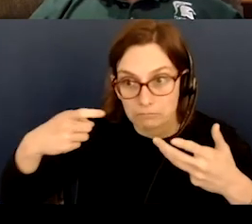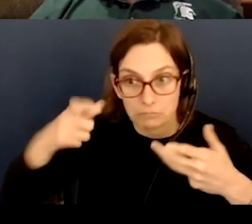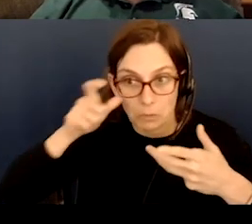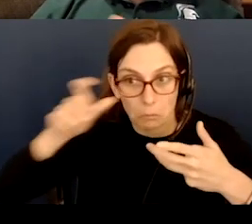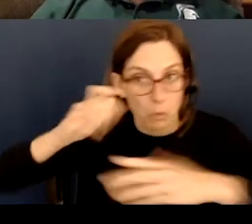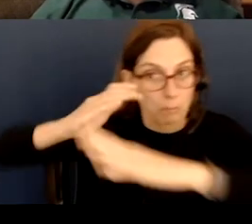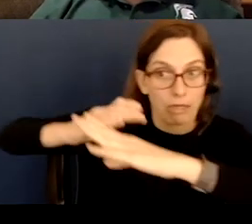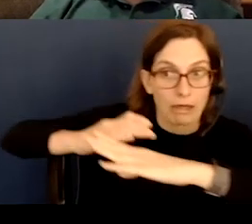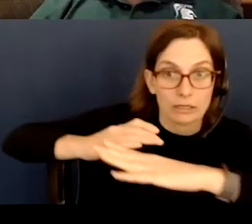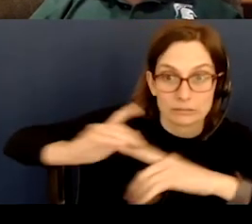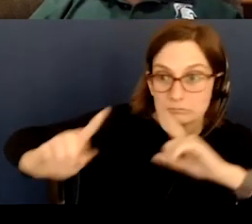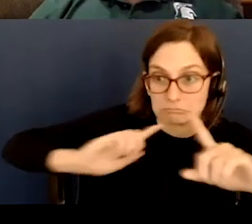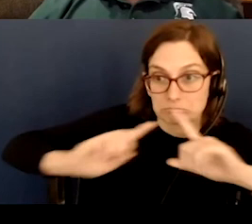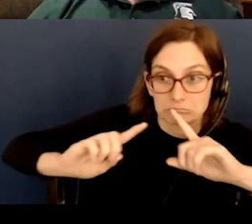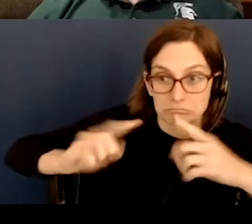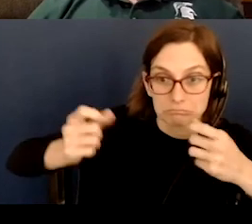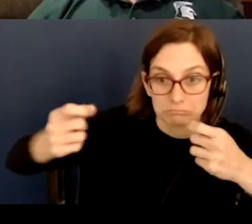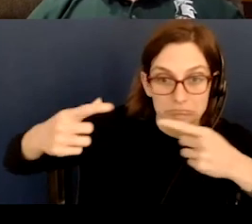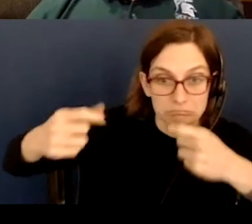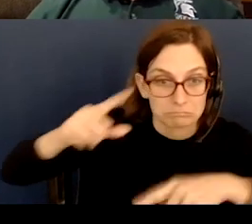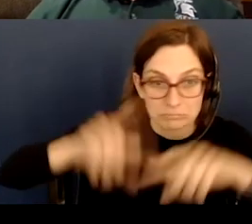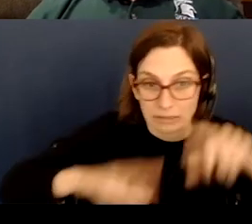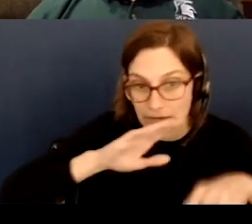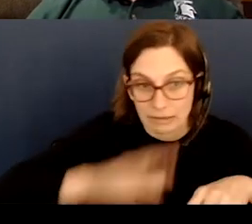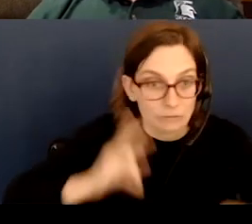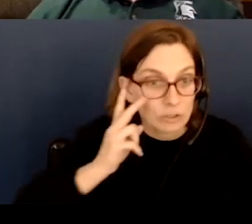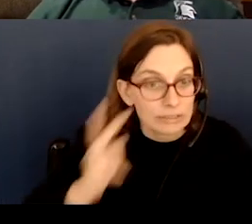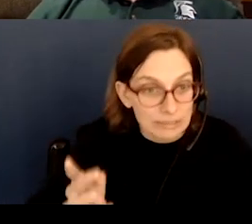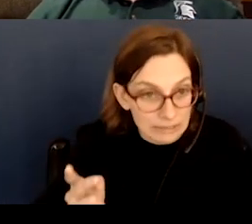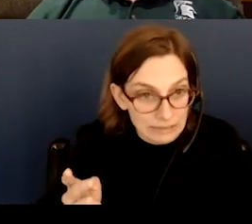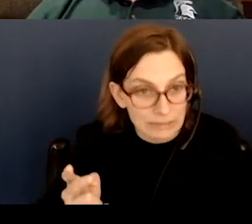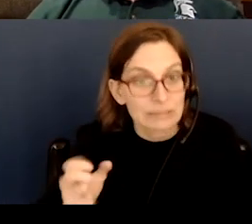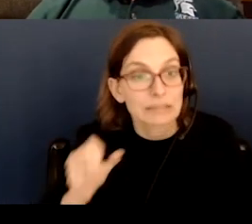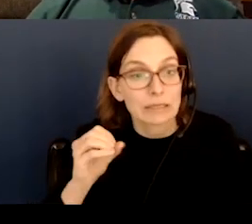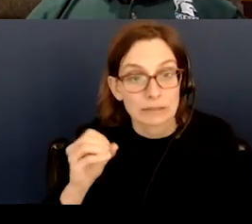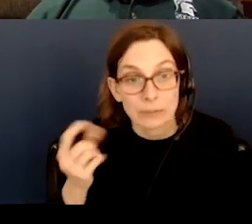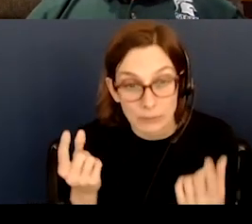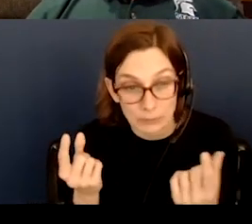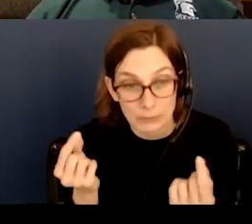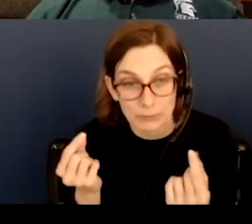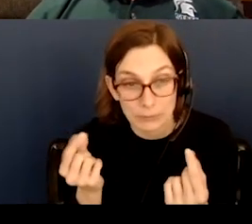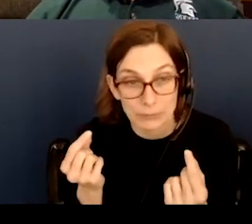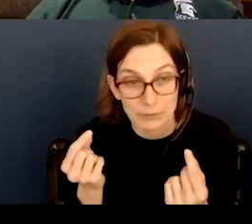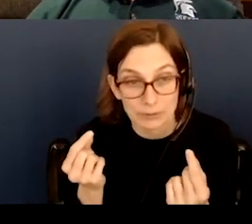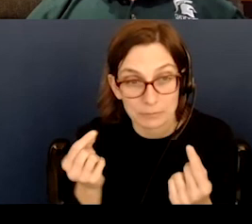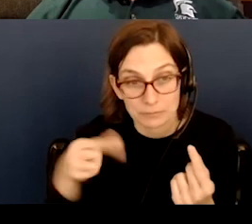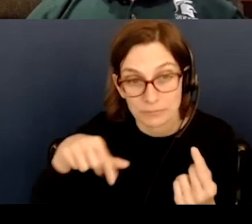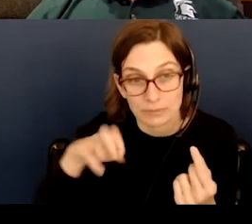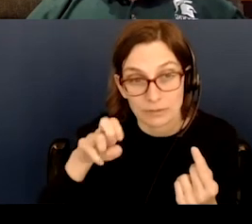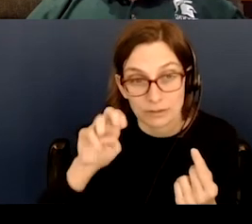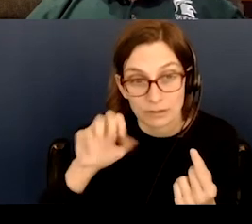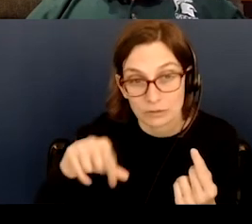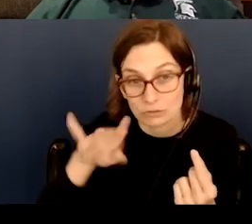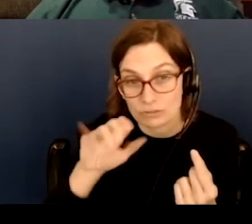in the way and it's always in the way. We never see that side. So they had to have the, um, the Chechao relay